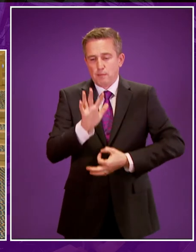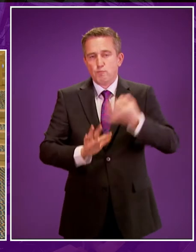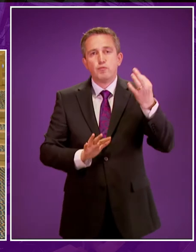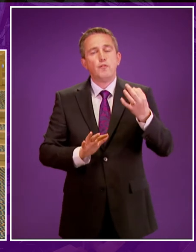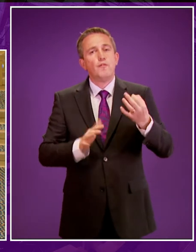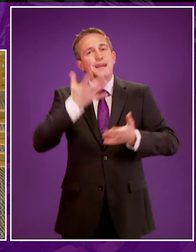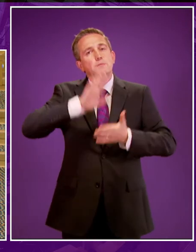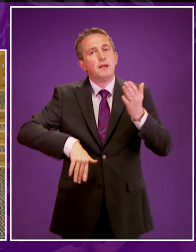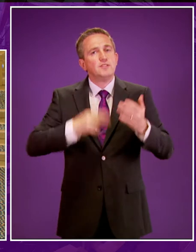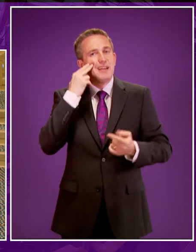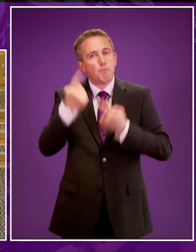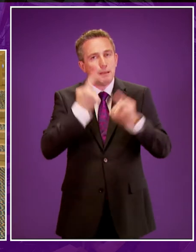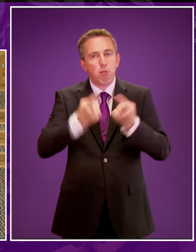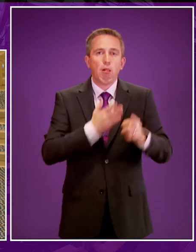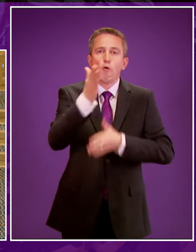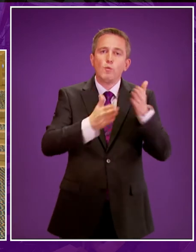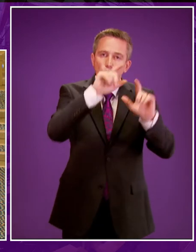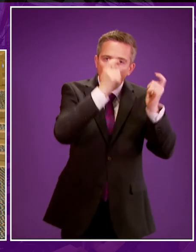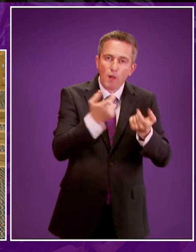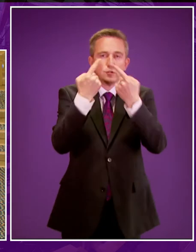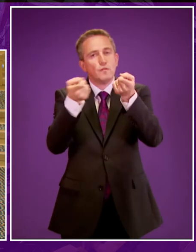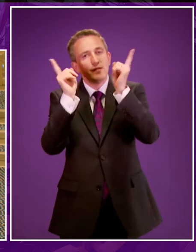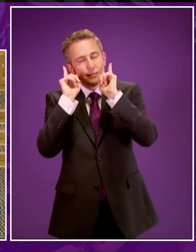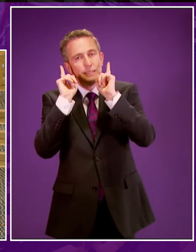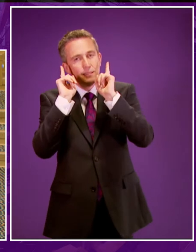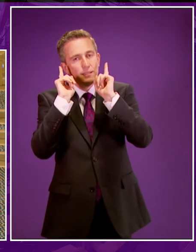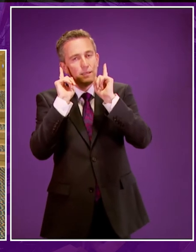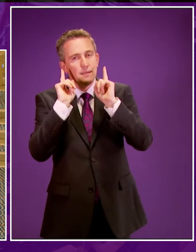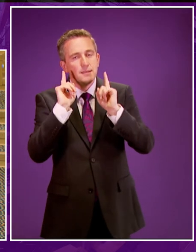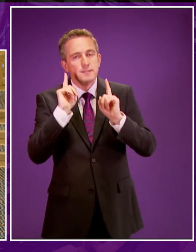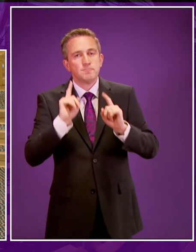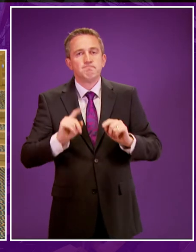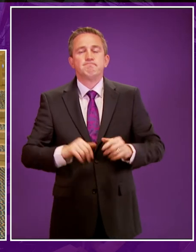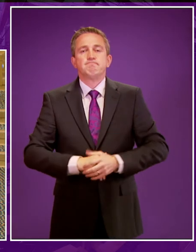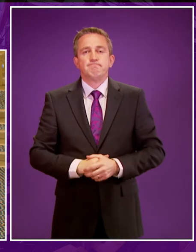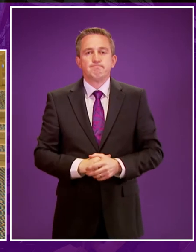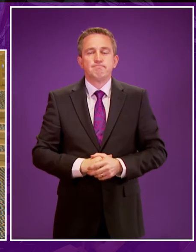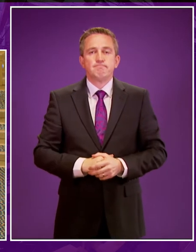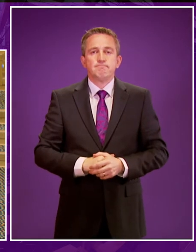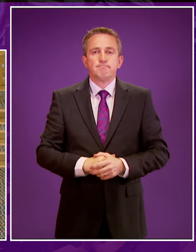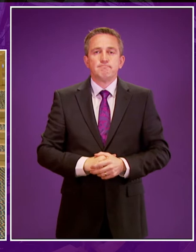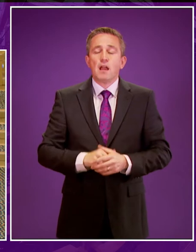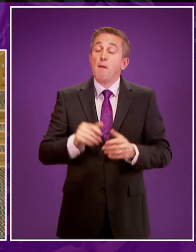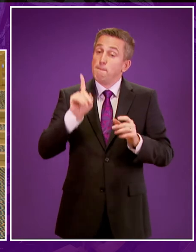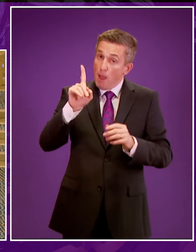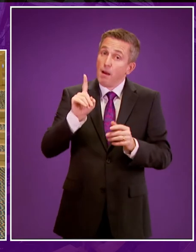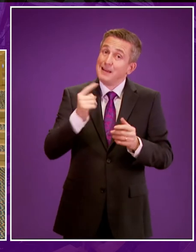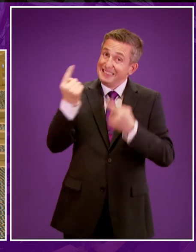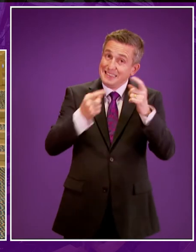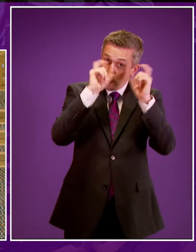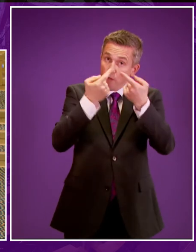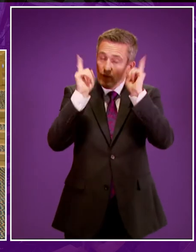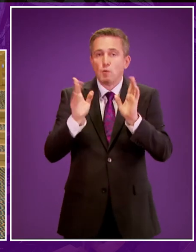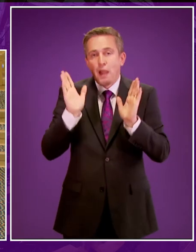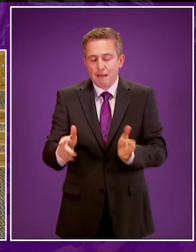universities will be taken forward alongside that work but also alongside the work for each college and university to produce their